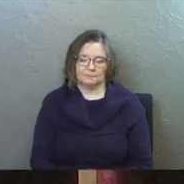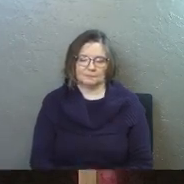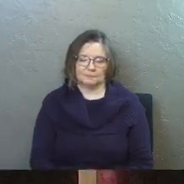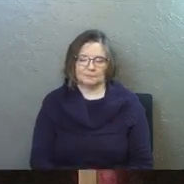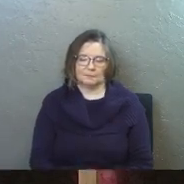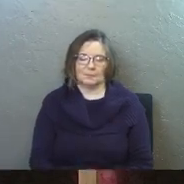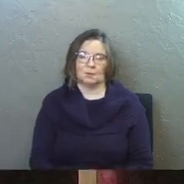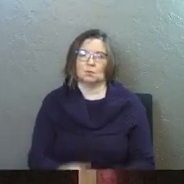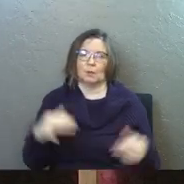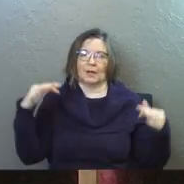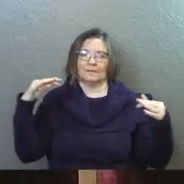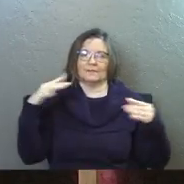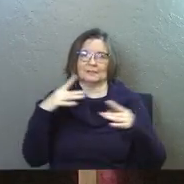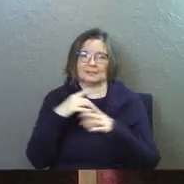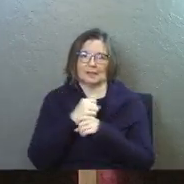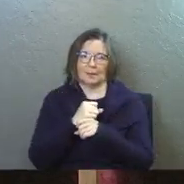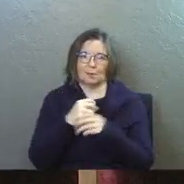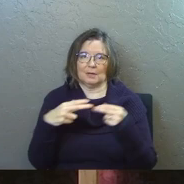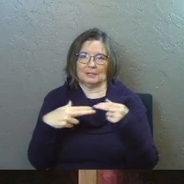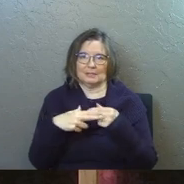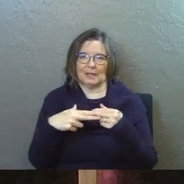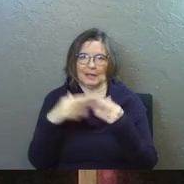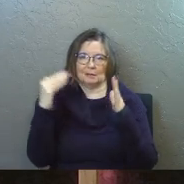So I've got a summary slide there for you.